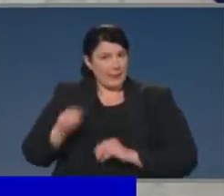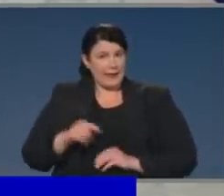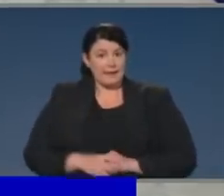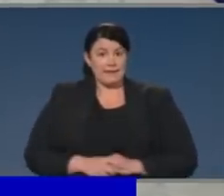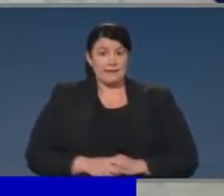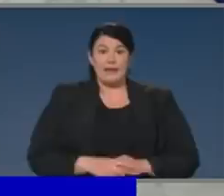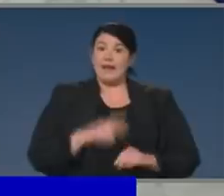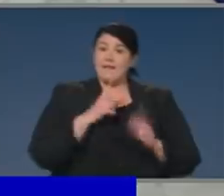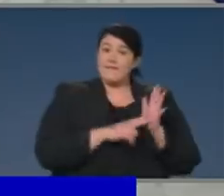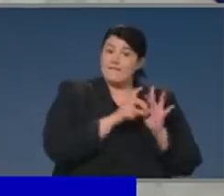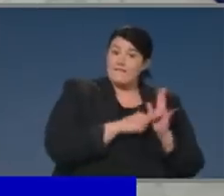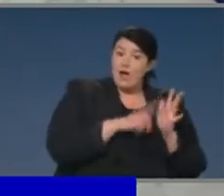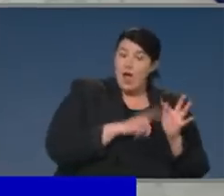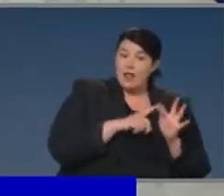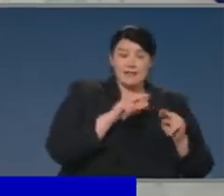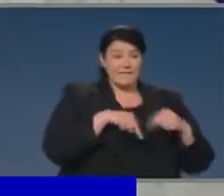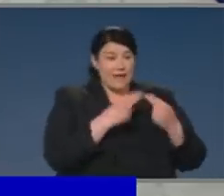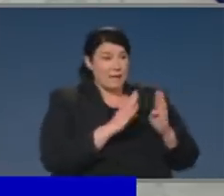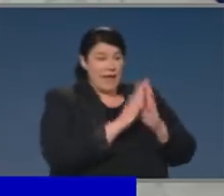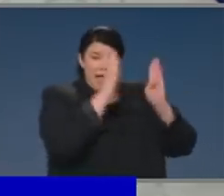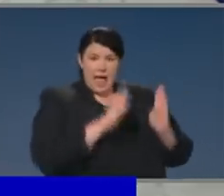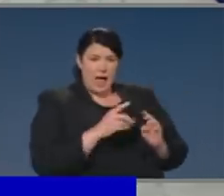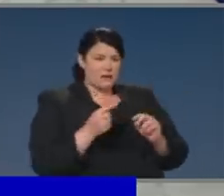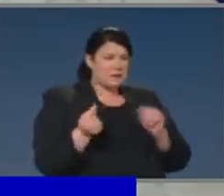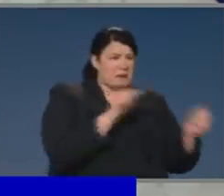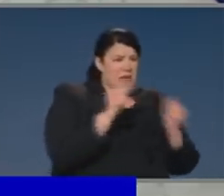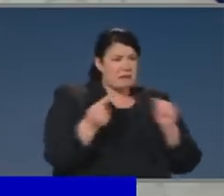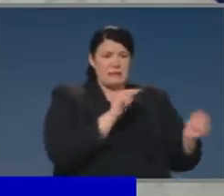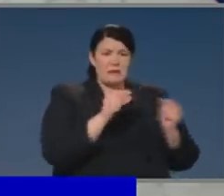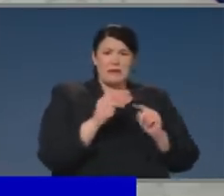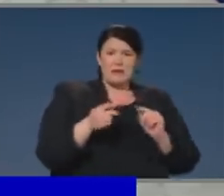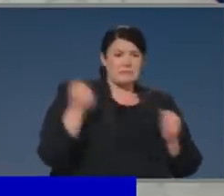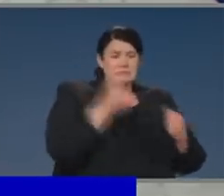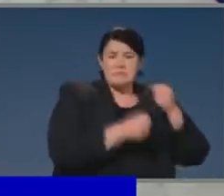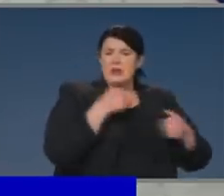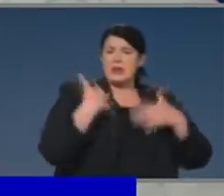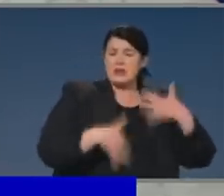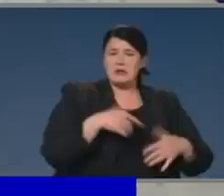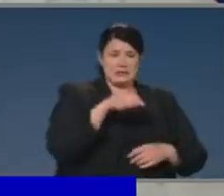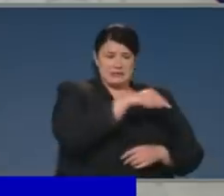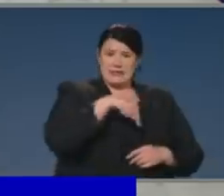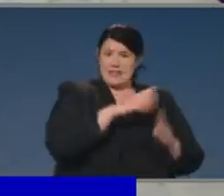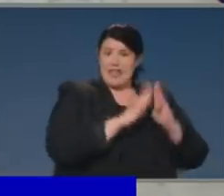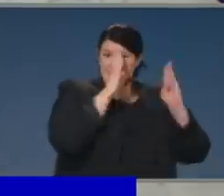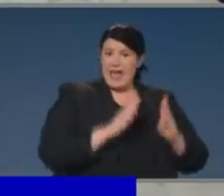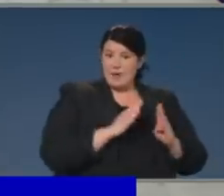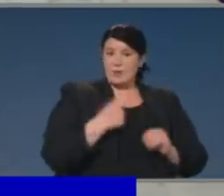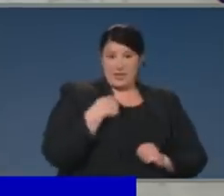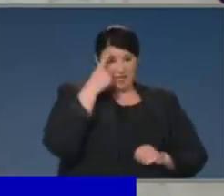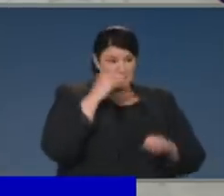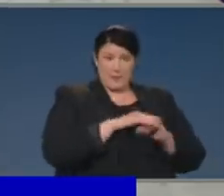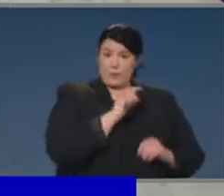violence, domestic, family, sexual violence. We spoke not so long ago, when we did the mental health